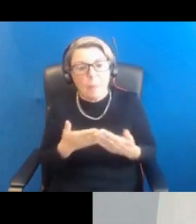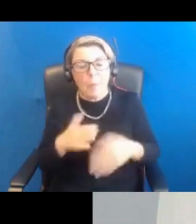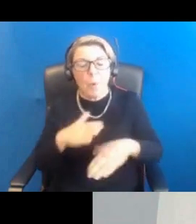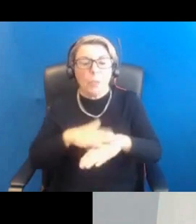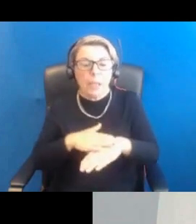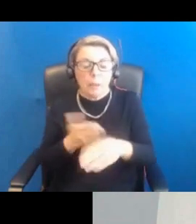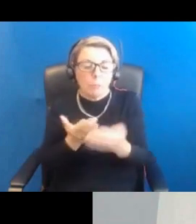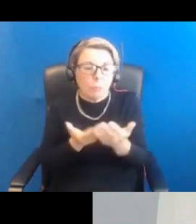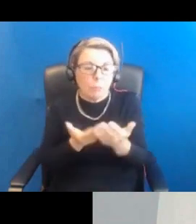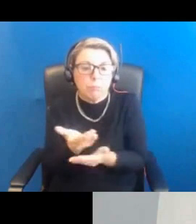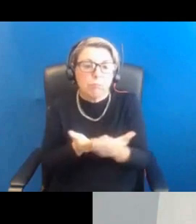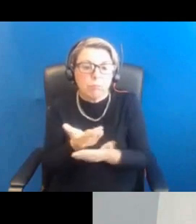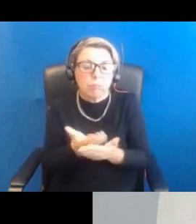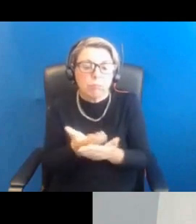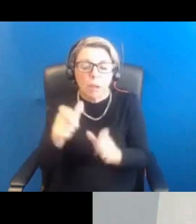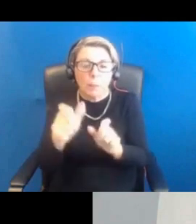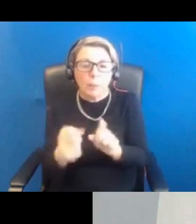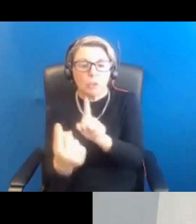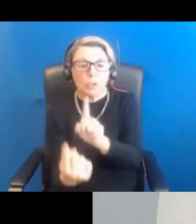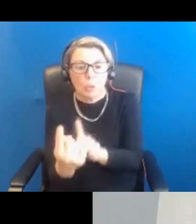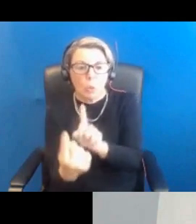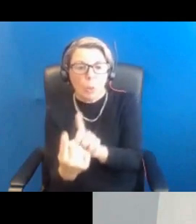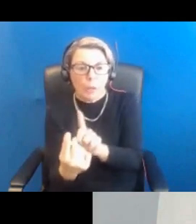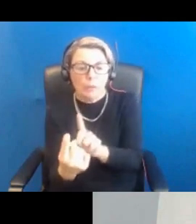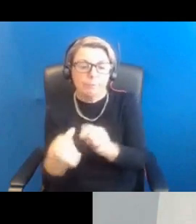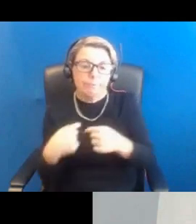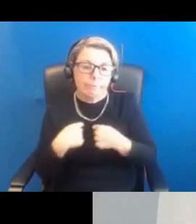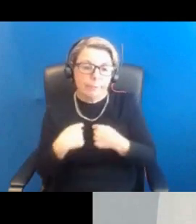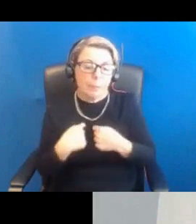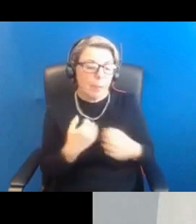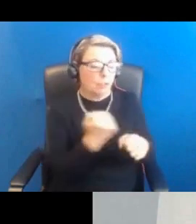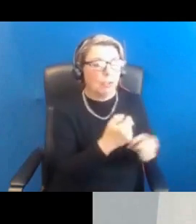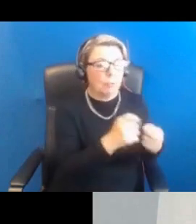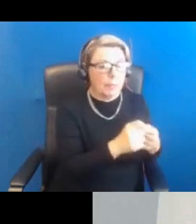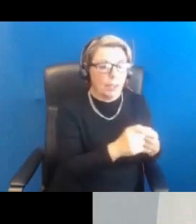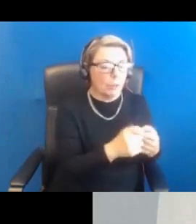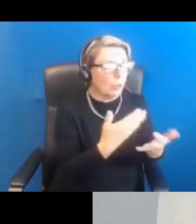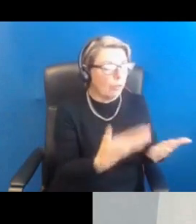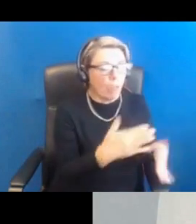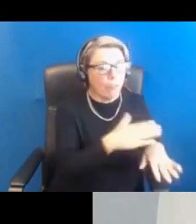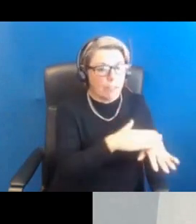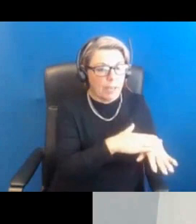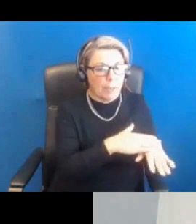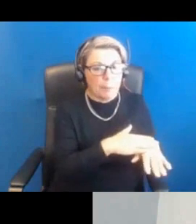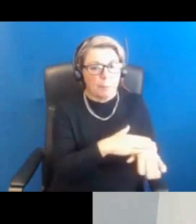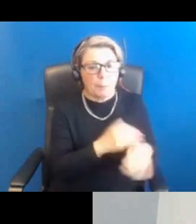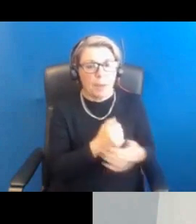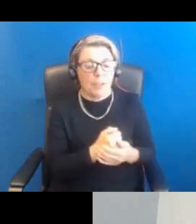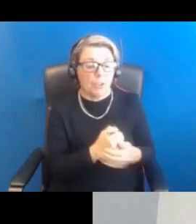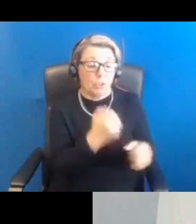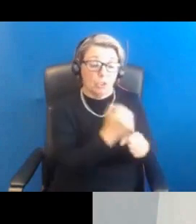with the patient. I think when it comes down to general practitioners, then obviously there are these three things. Now, the general practitioners